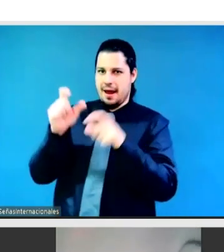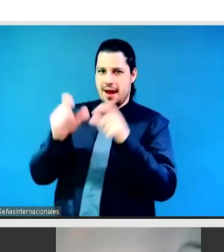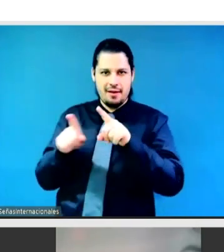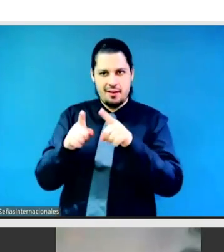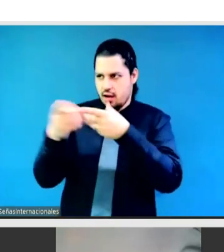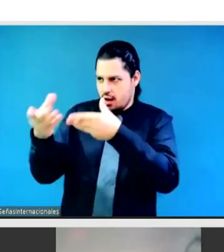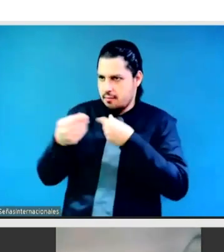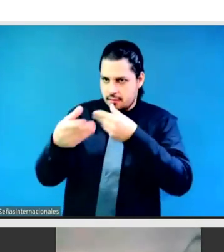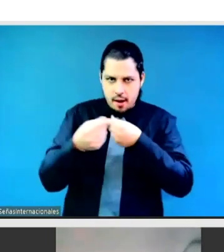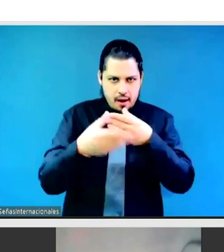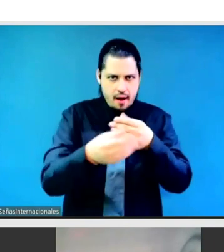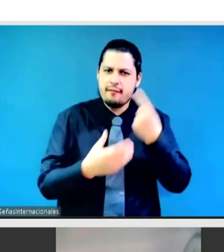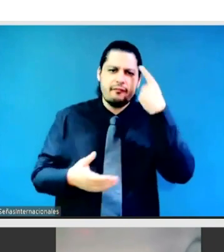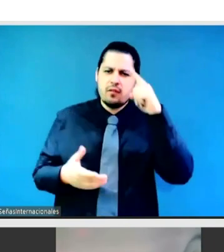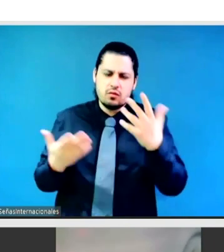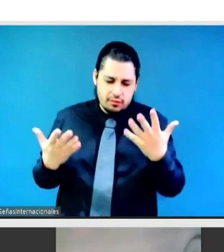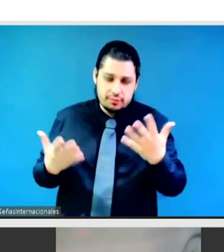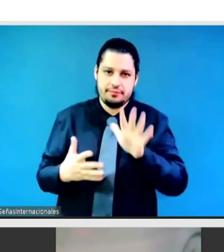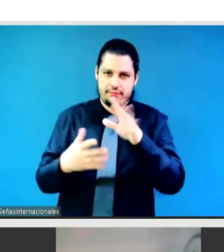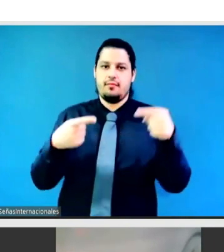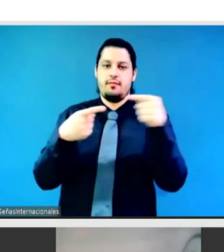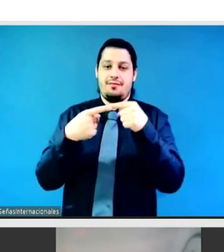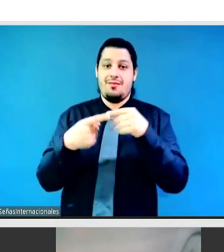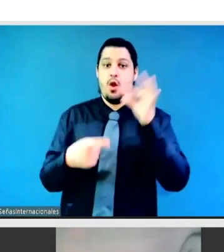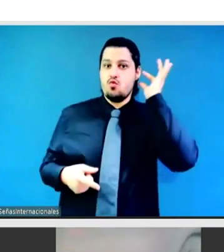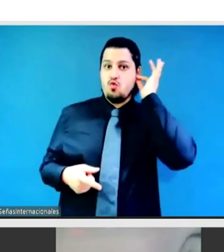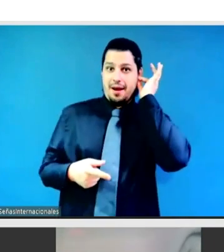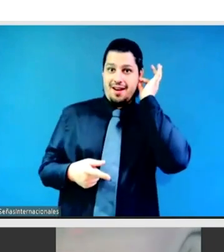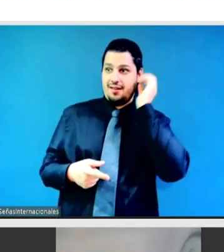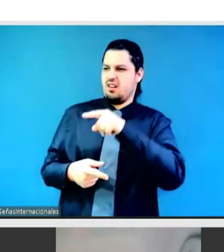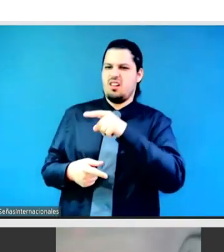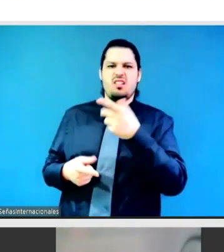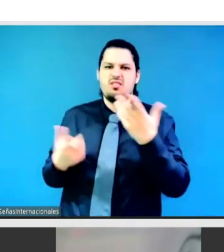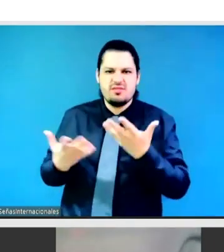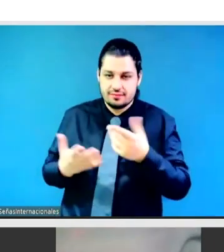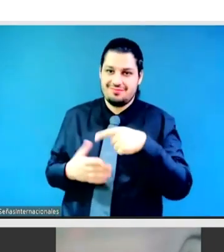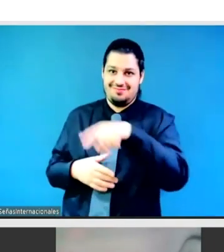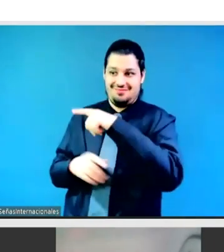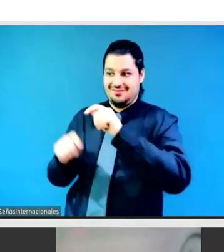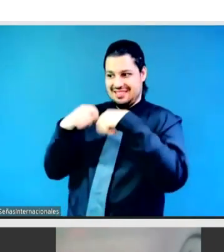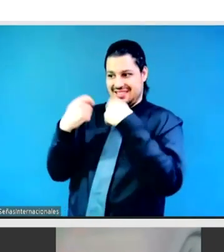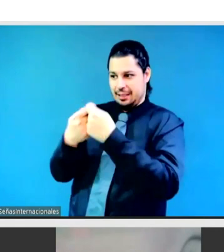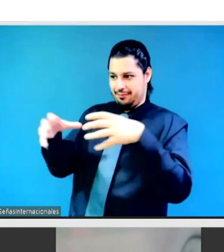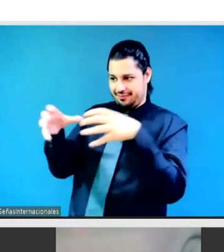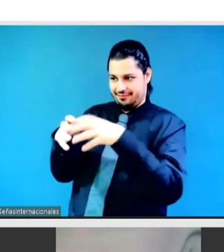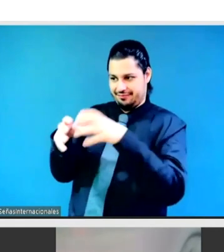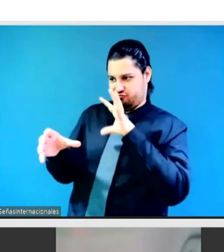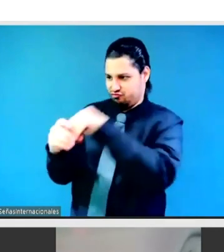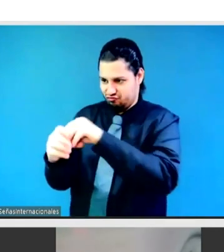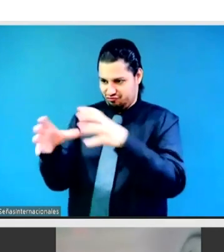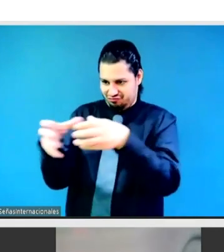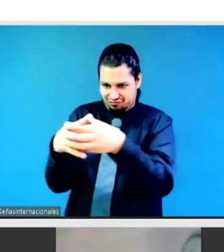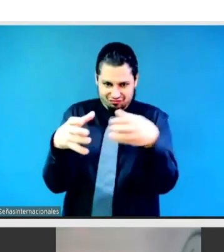recognize that women and girls are not a homogeneous group and that the vying circumstances